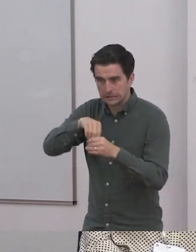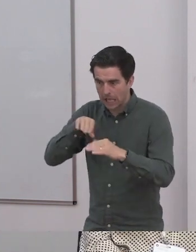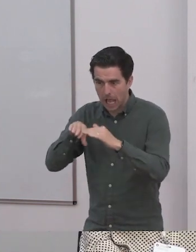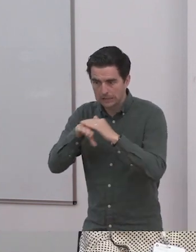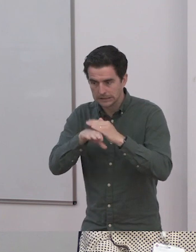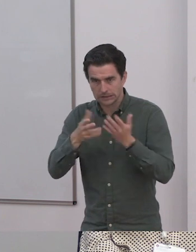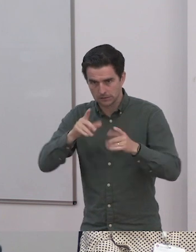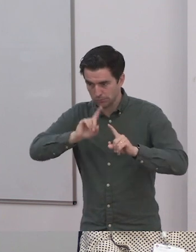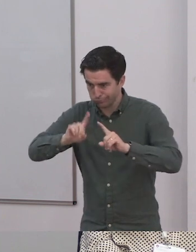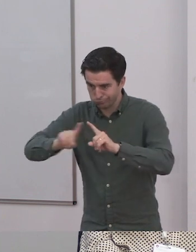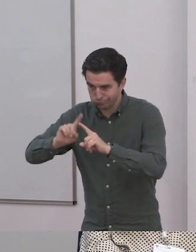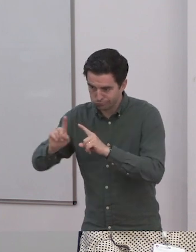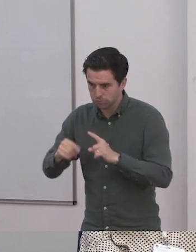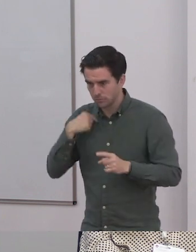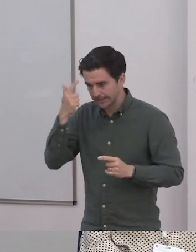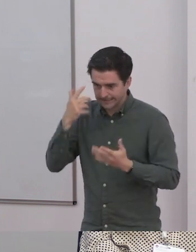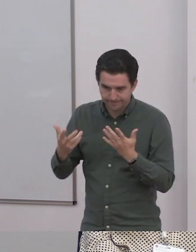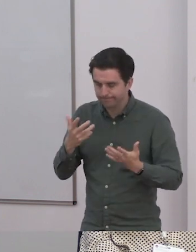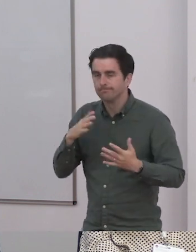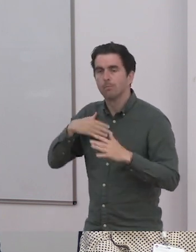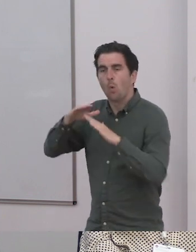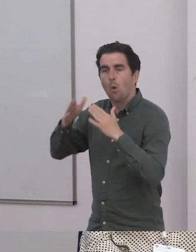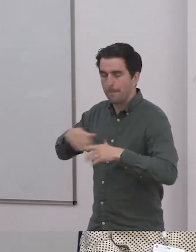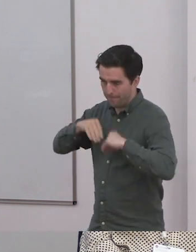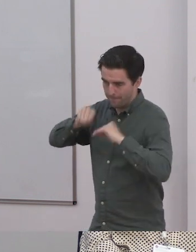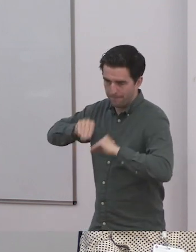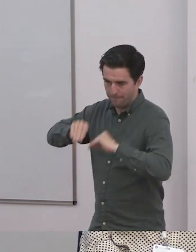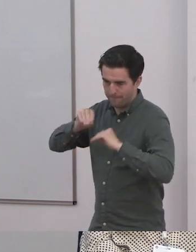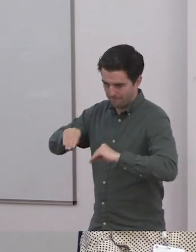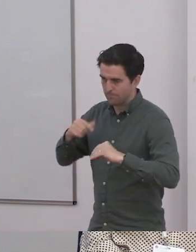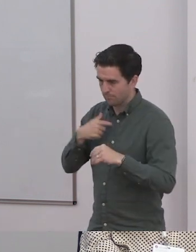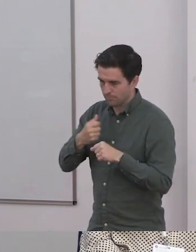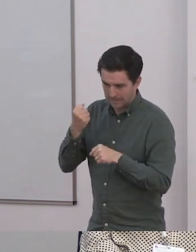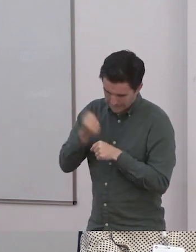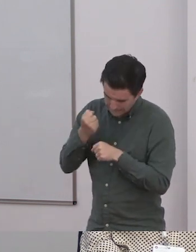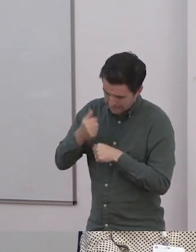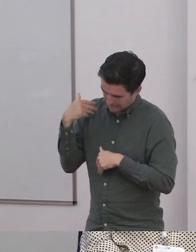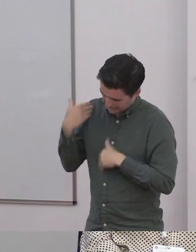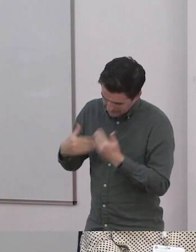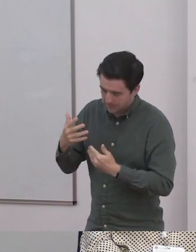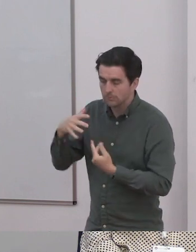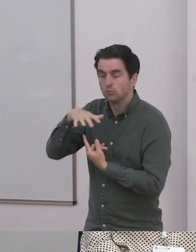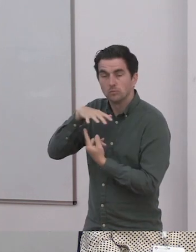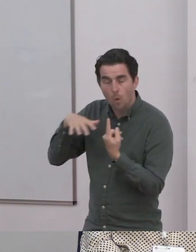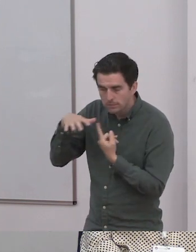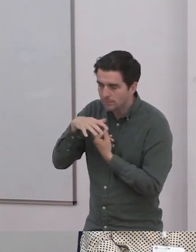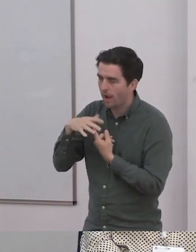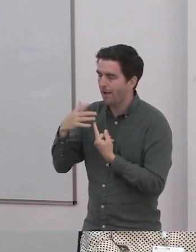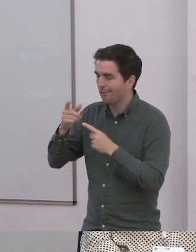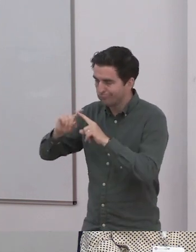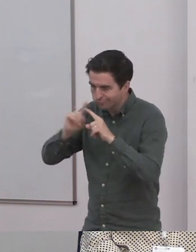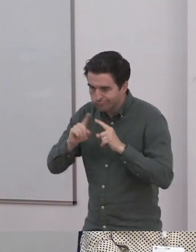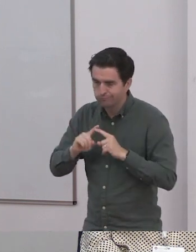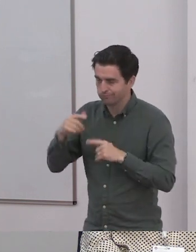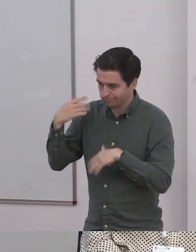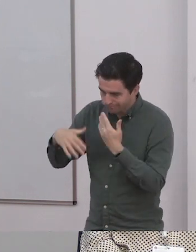to be actively seeking out difference and diversity to enrich the experience that we can provide